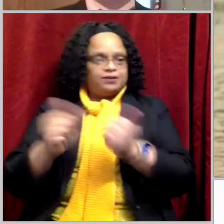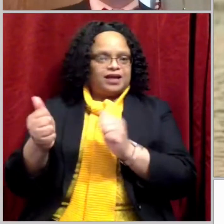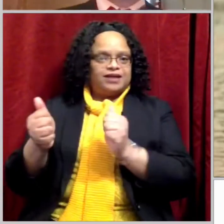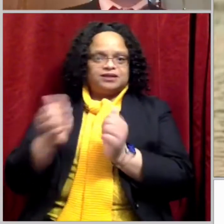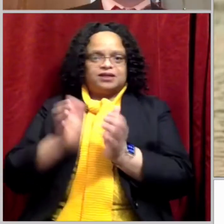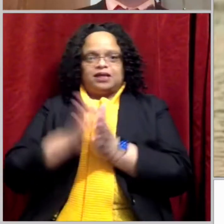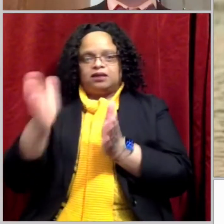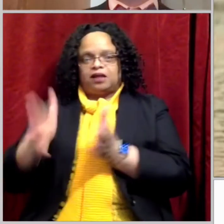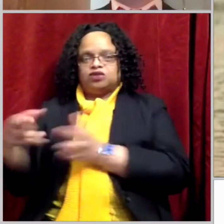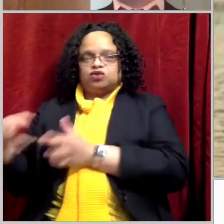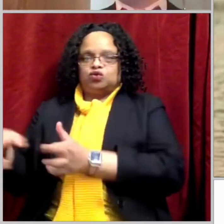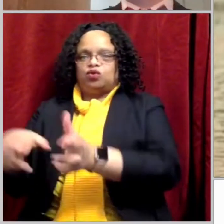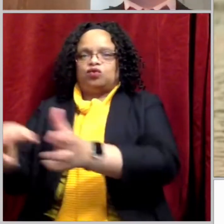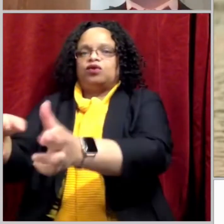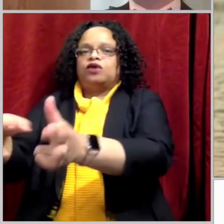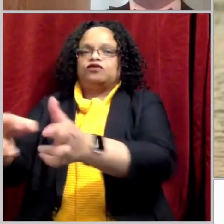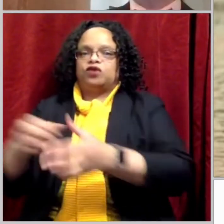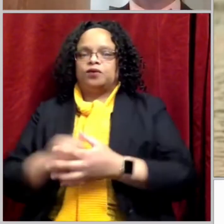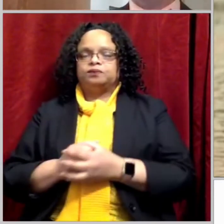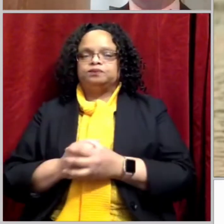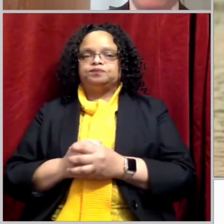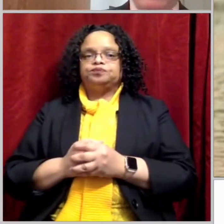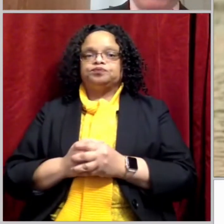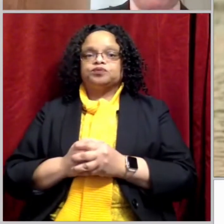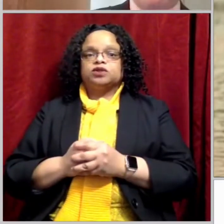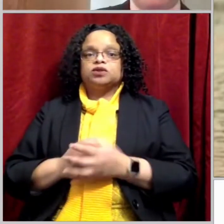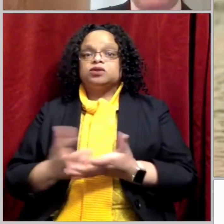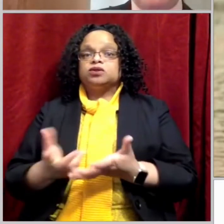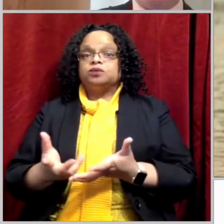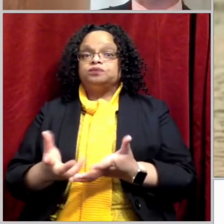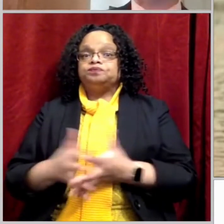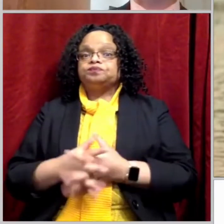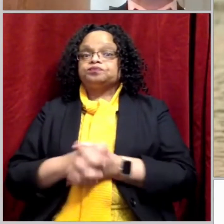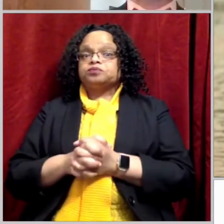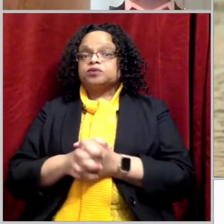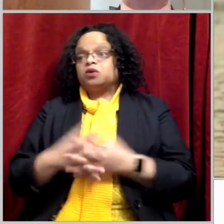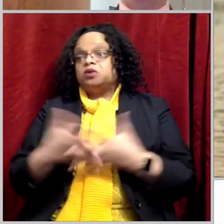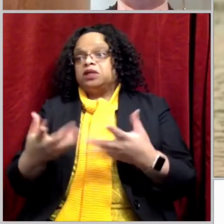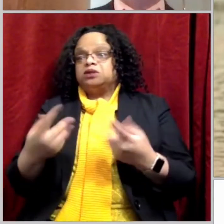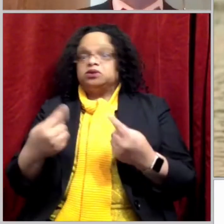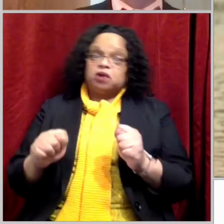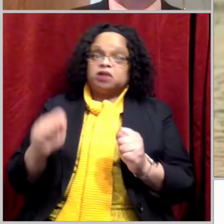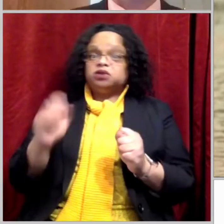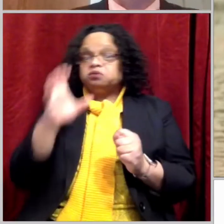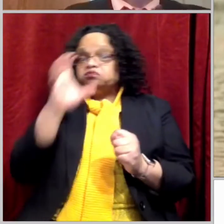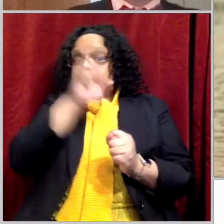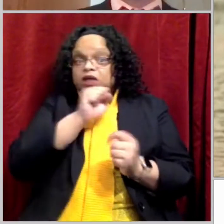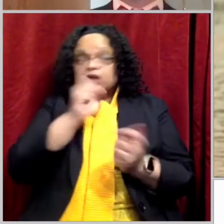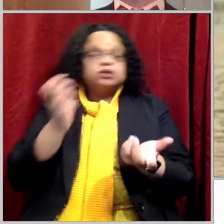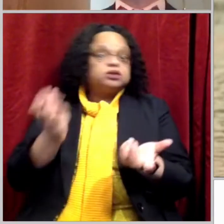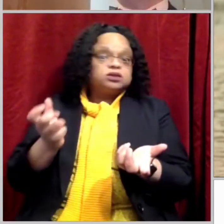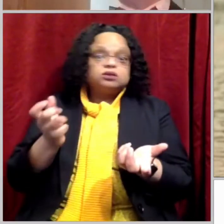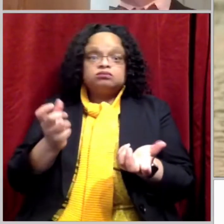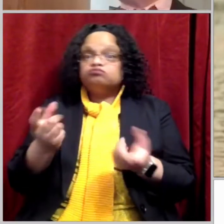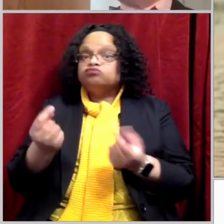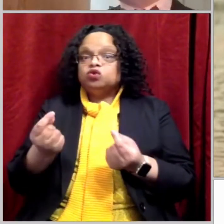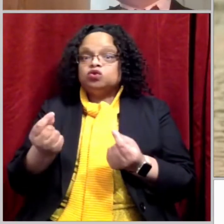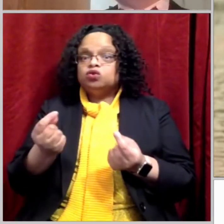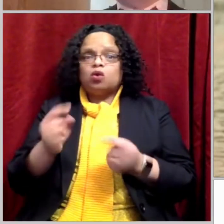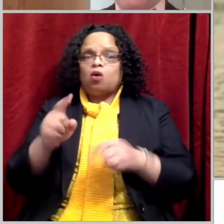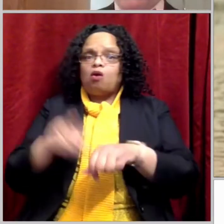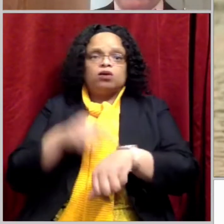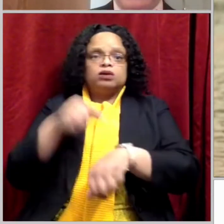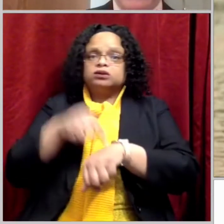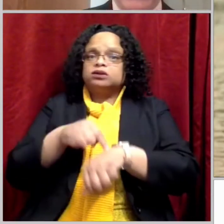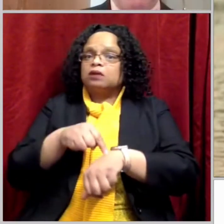We can only speculate. And many historians and other theologians have speculated. Well, what was Jesus doing all this time?